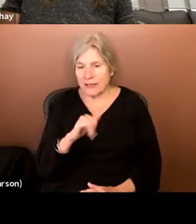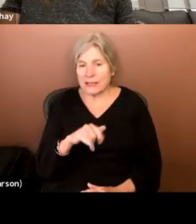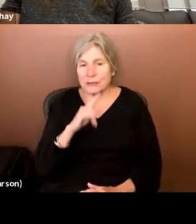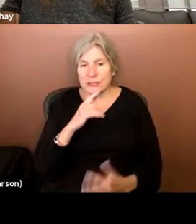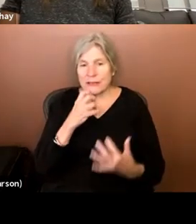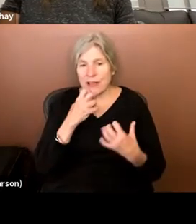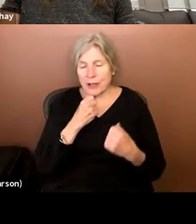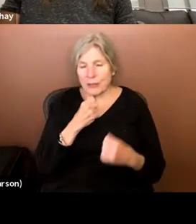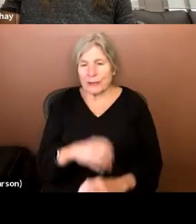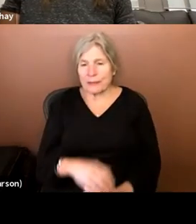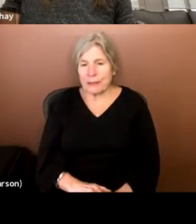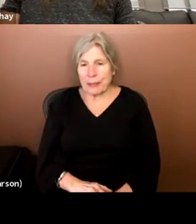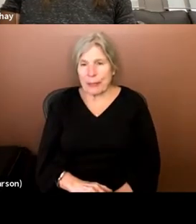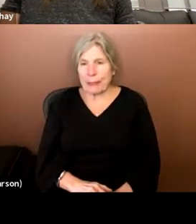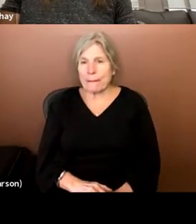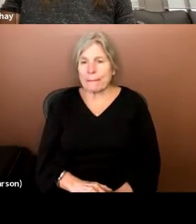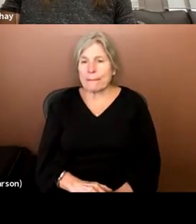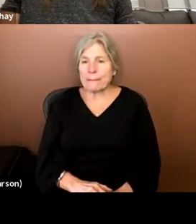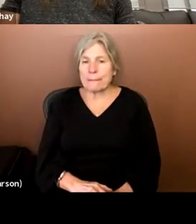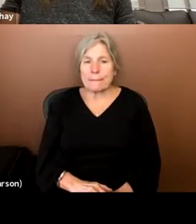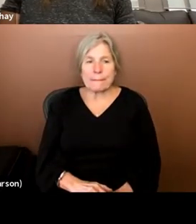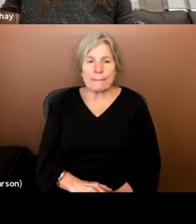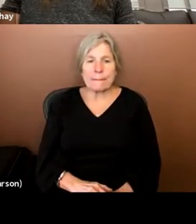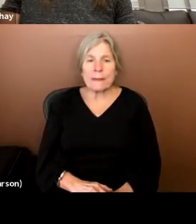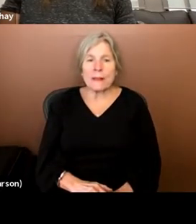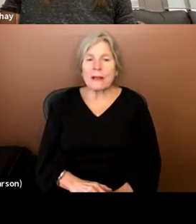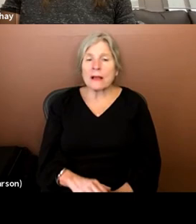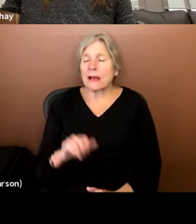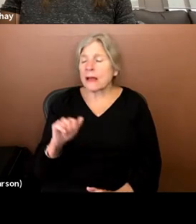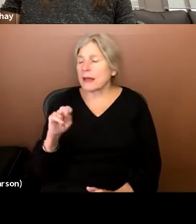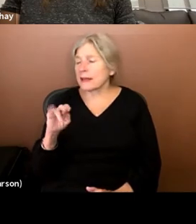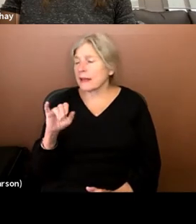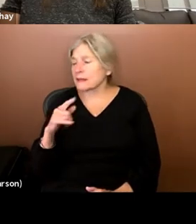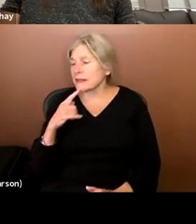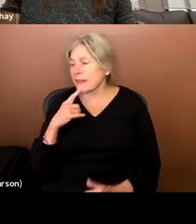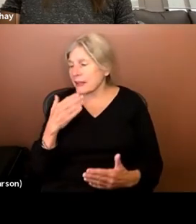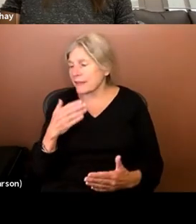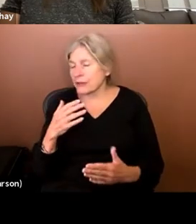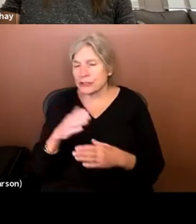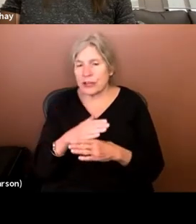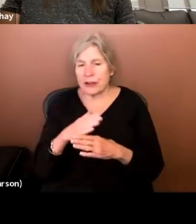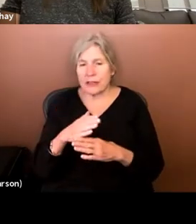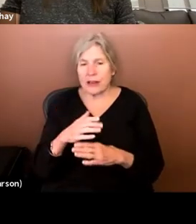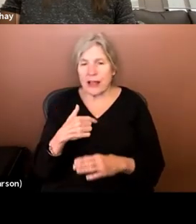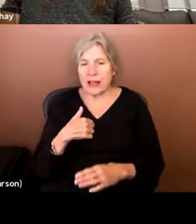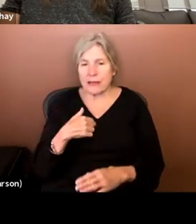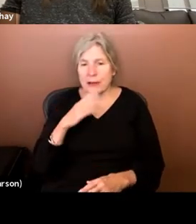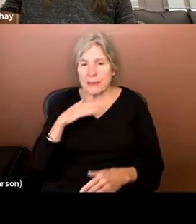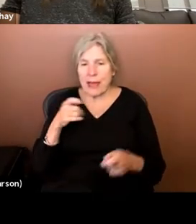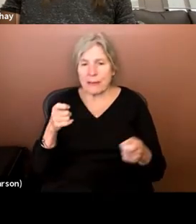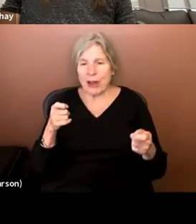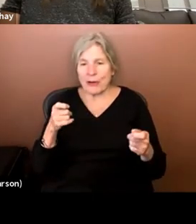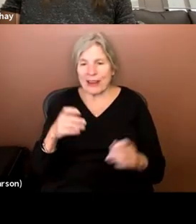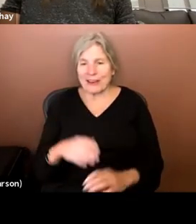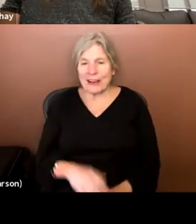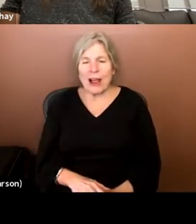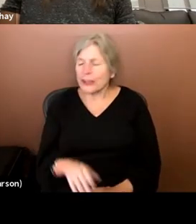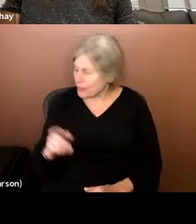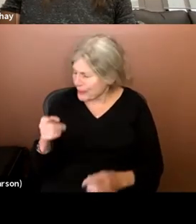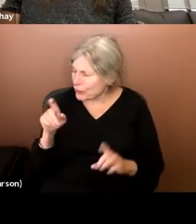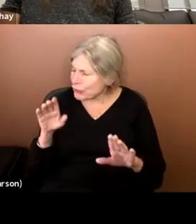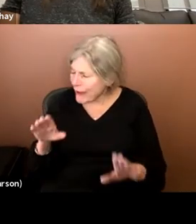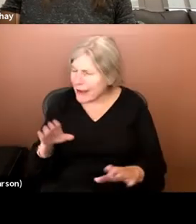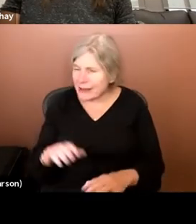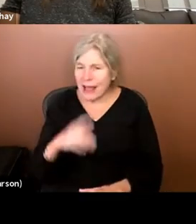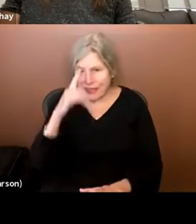Nice. Thank you very much for sharing that. I appreciate that. I've been a bad moderator. You've been great, but I think